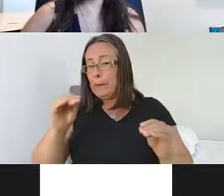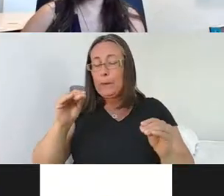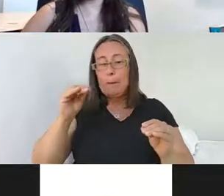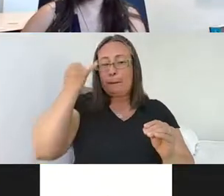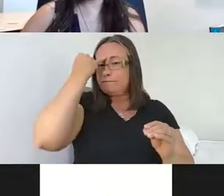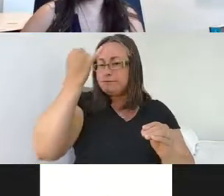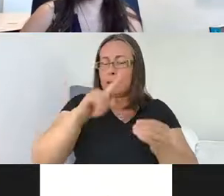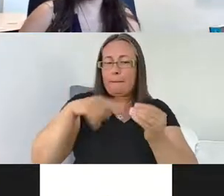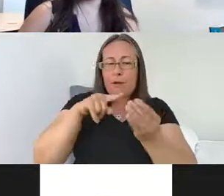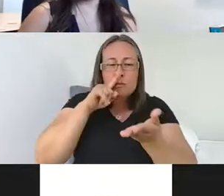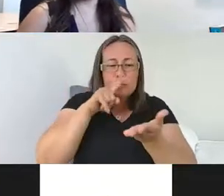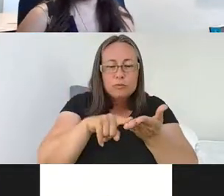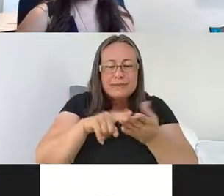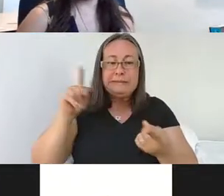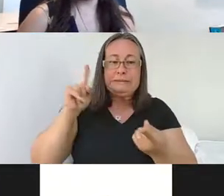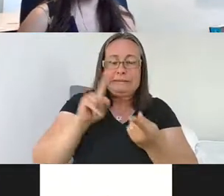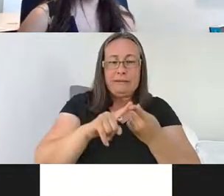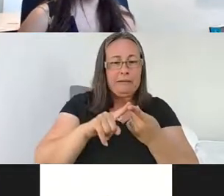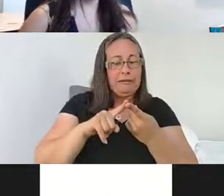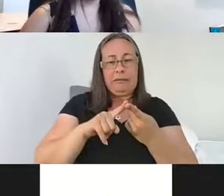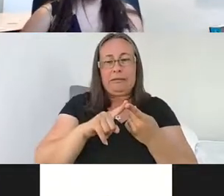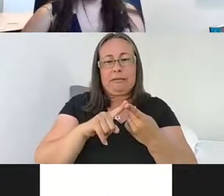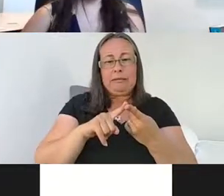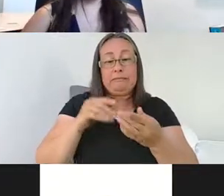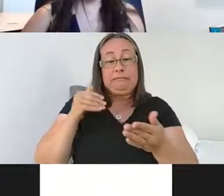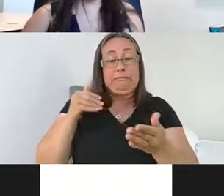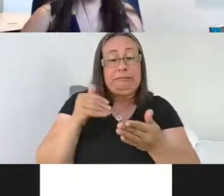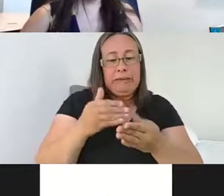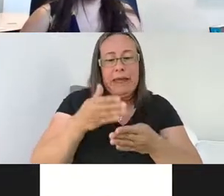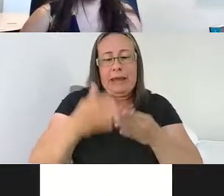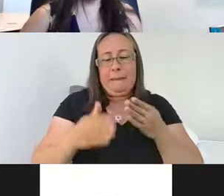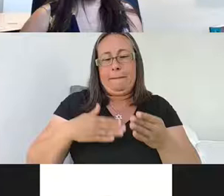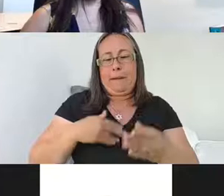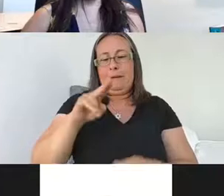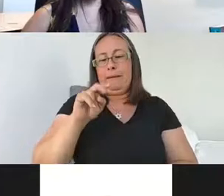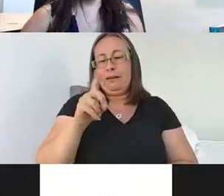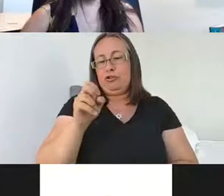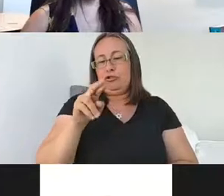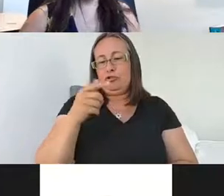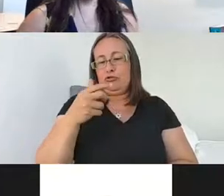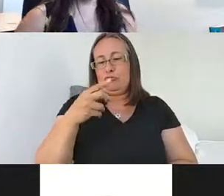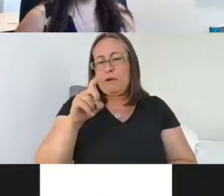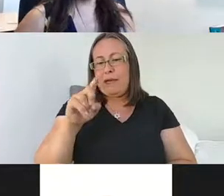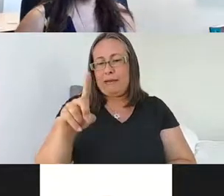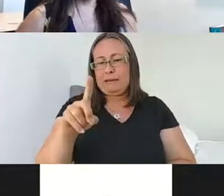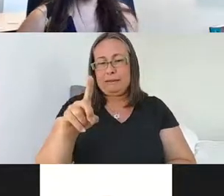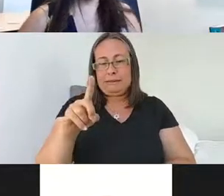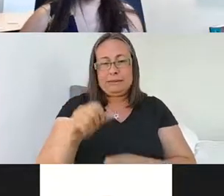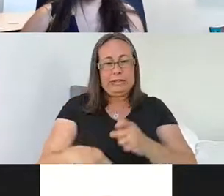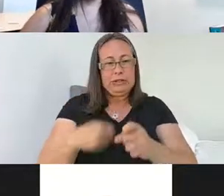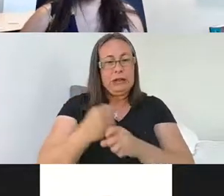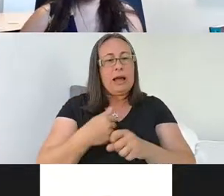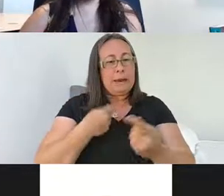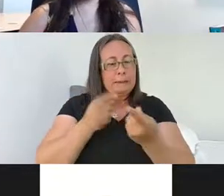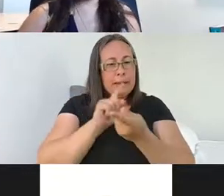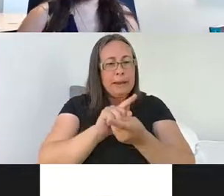until I was fairly late into my undergraduate. And I met this Professor Marie Burns,